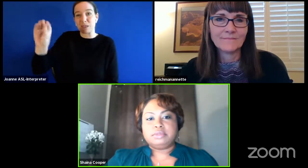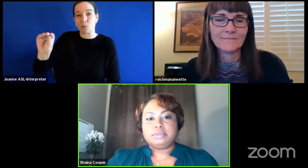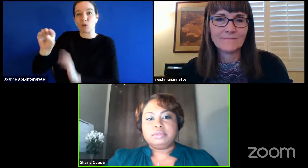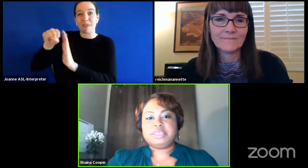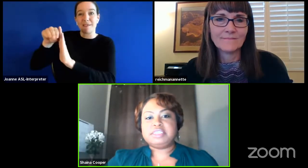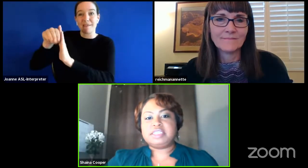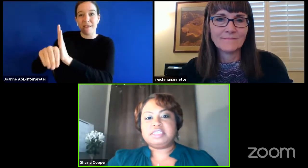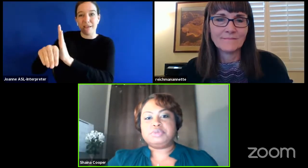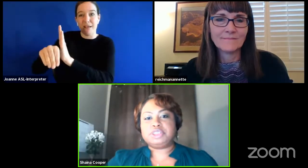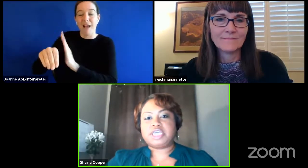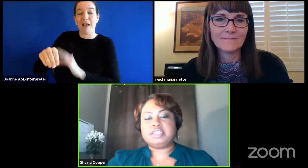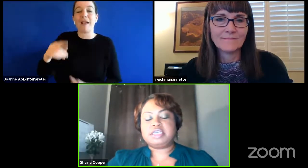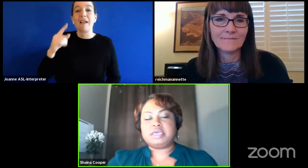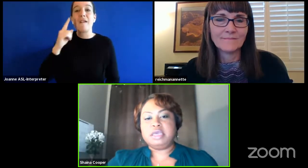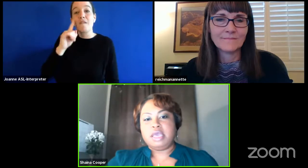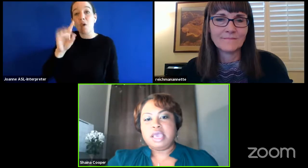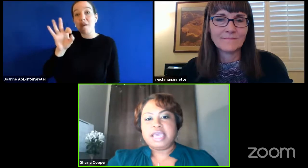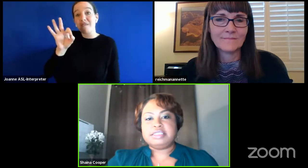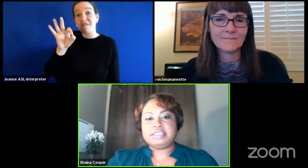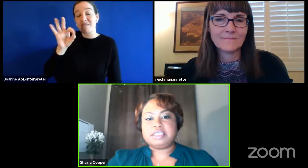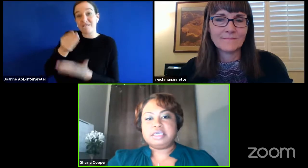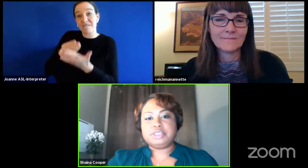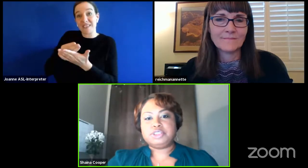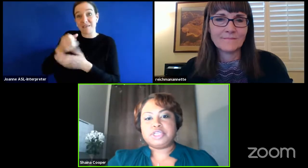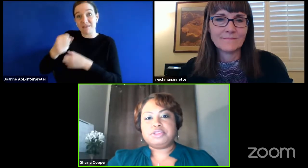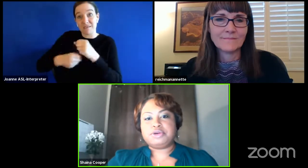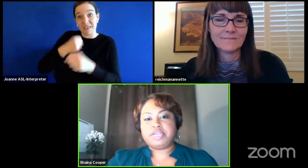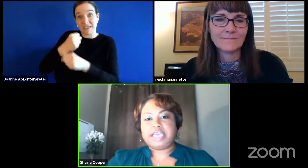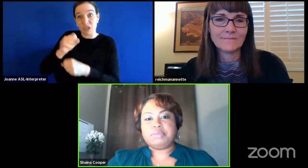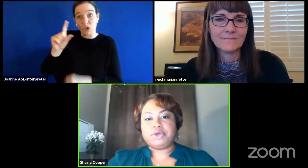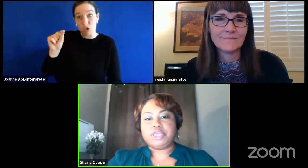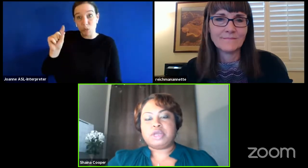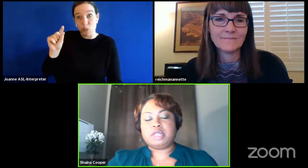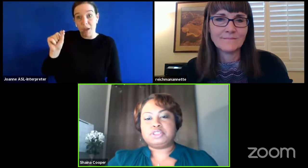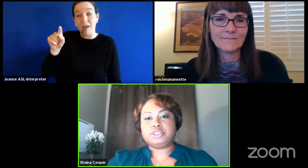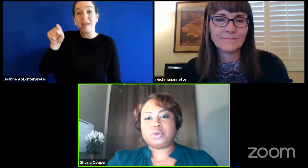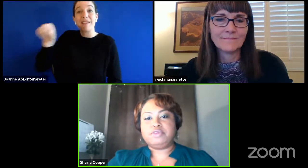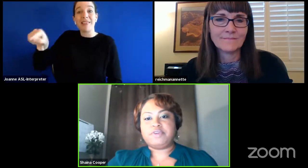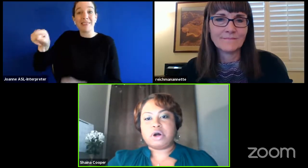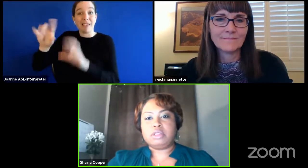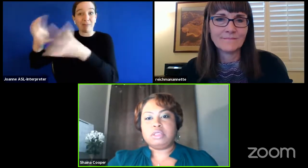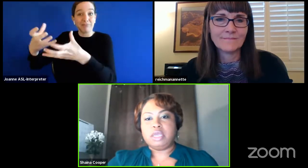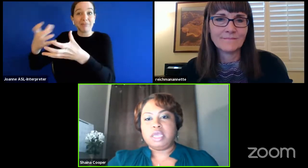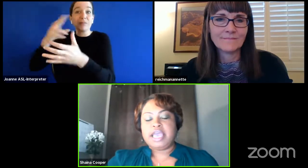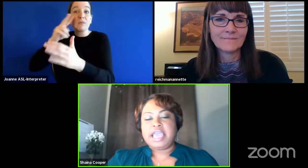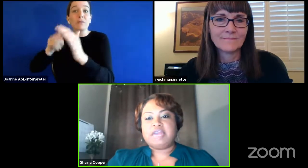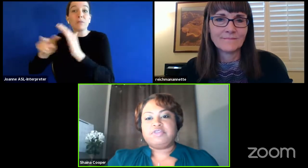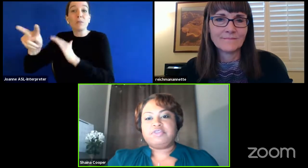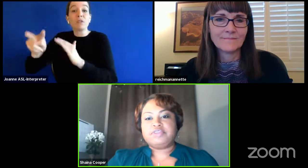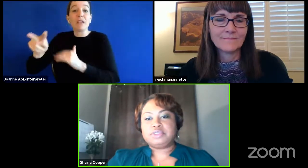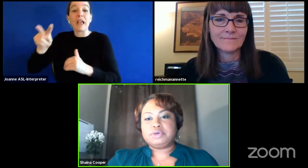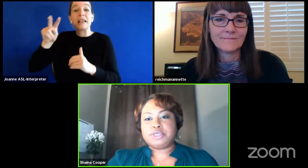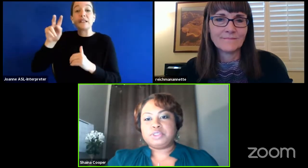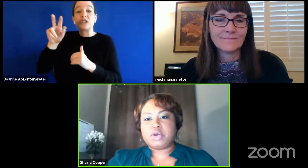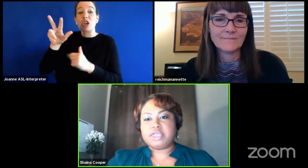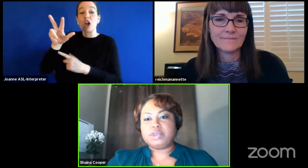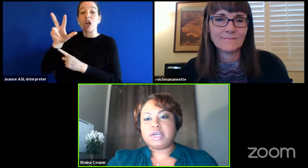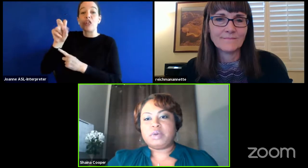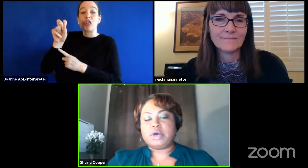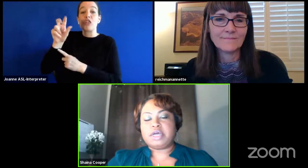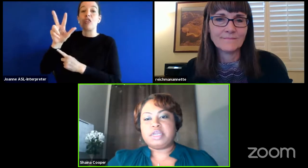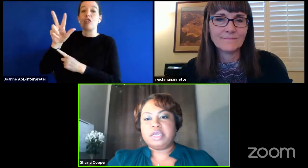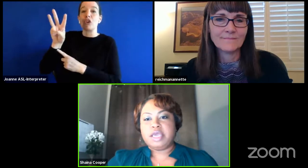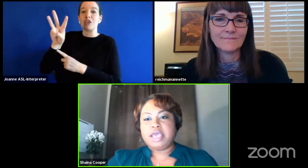jlbc is projecting a 638 million shortfall and for fiscal year